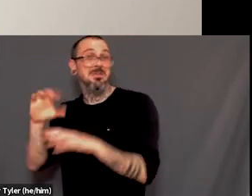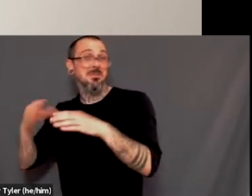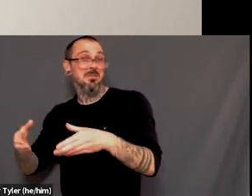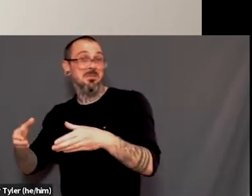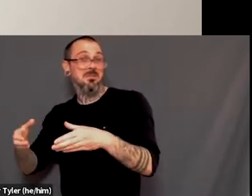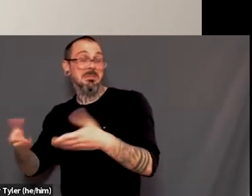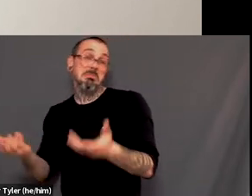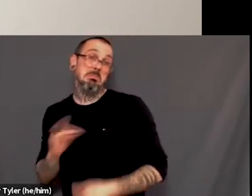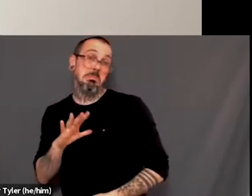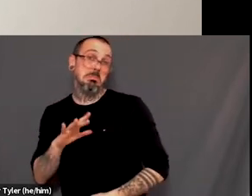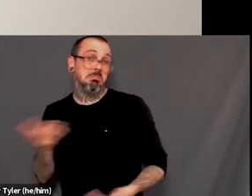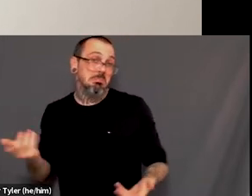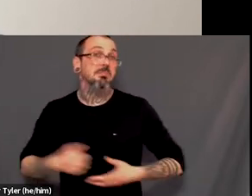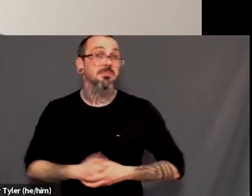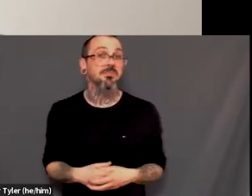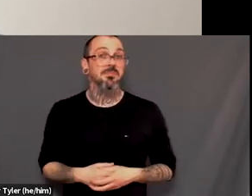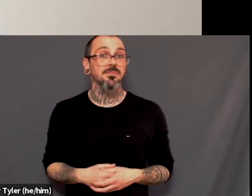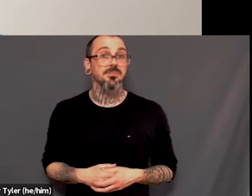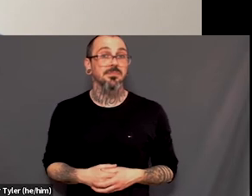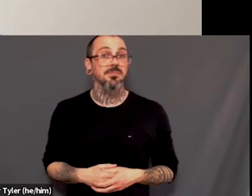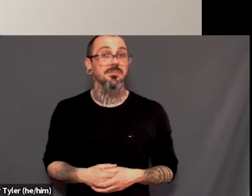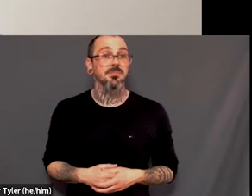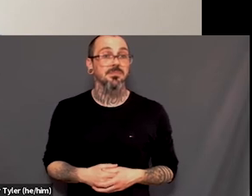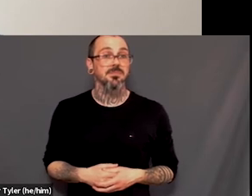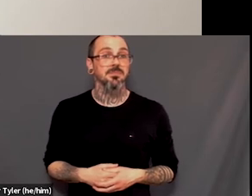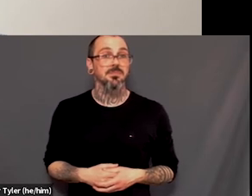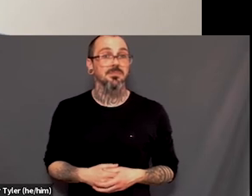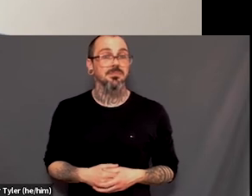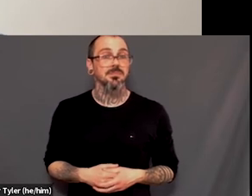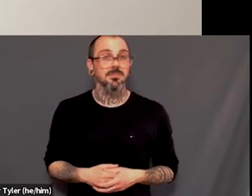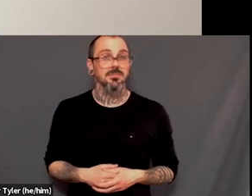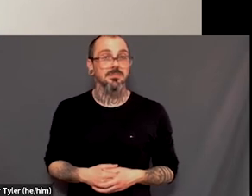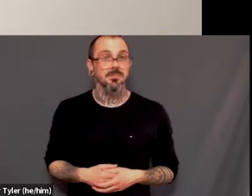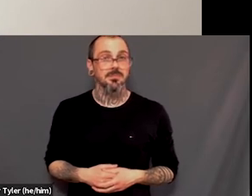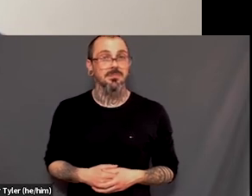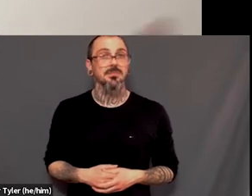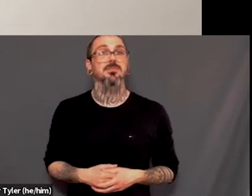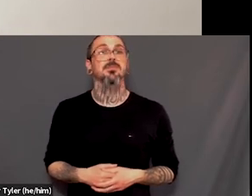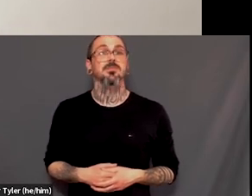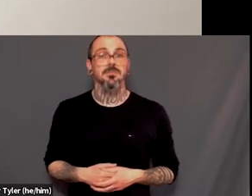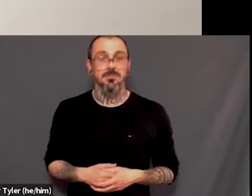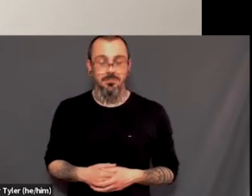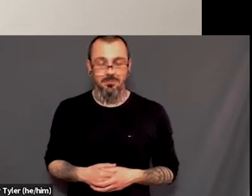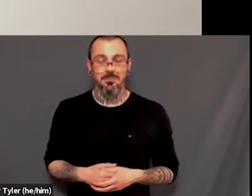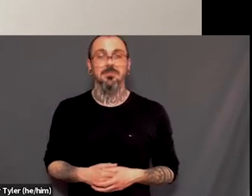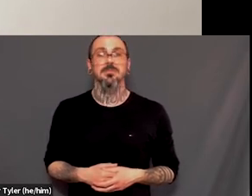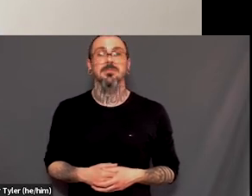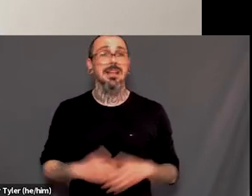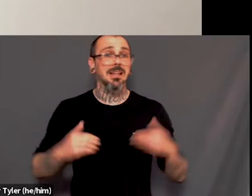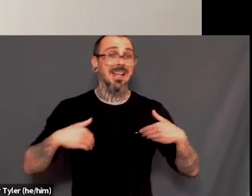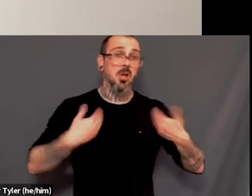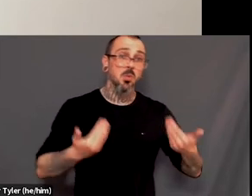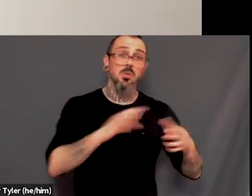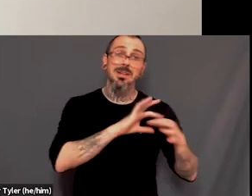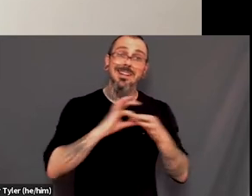gotten into that space a little bit and then to see them embrace some of the, um, youth social connections that were happening. We've been able to bridge some of that.